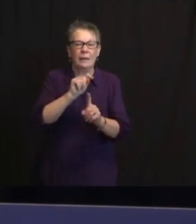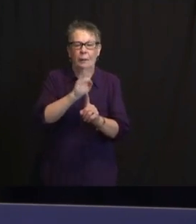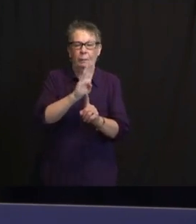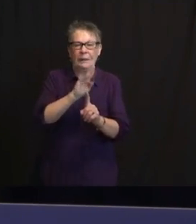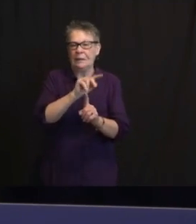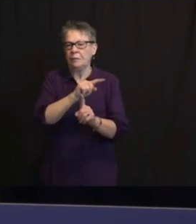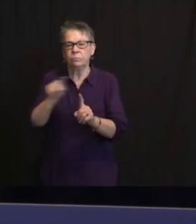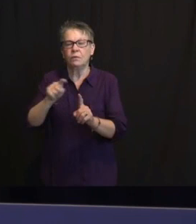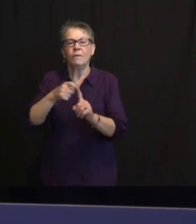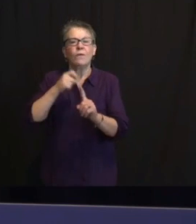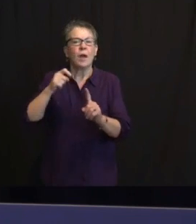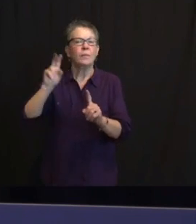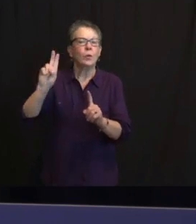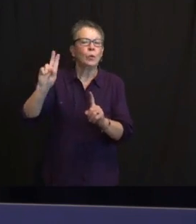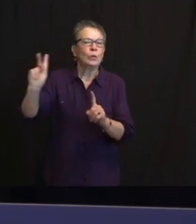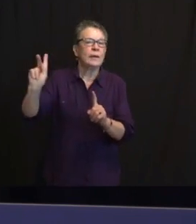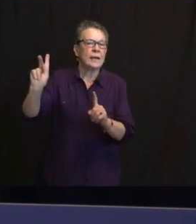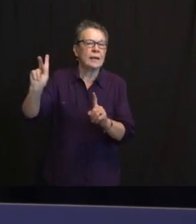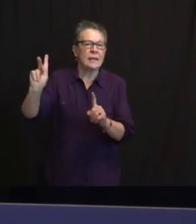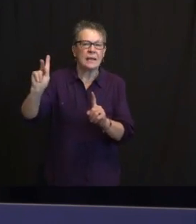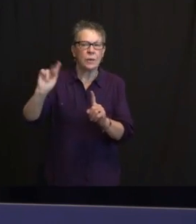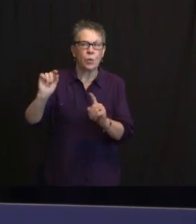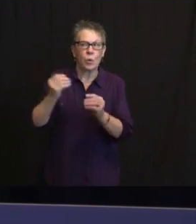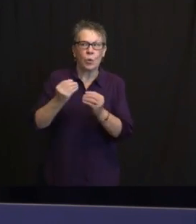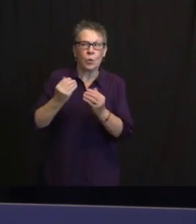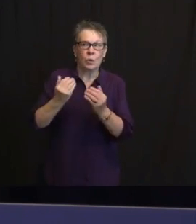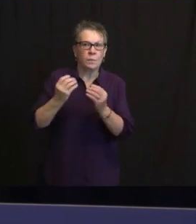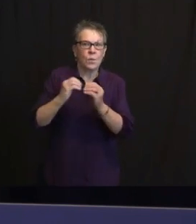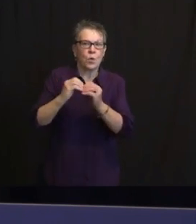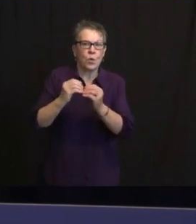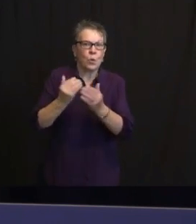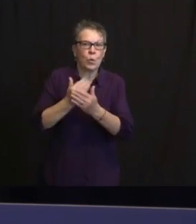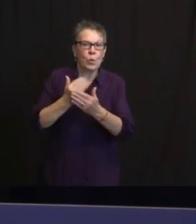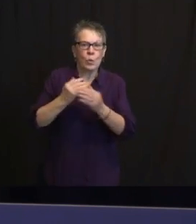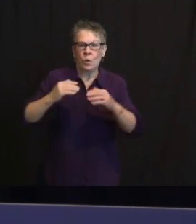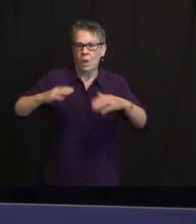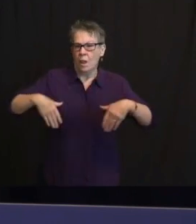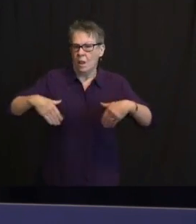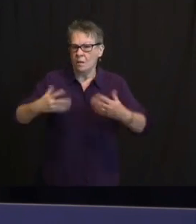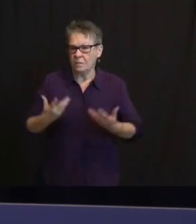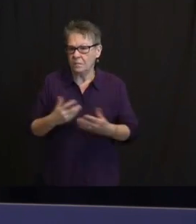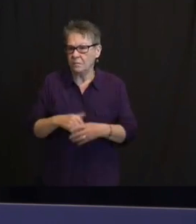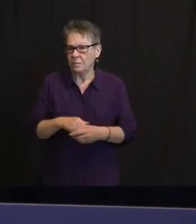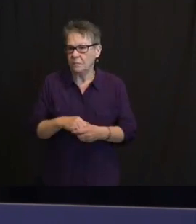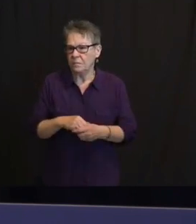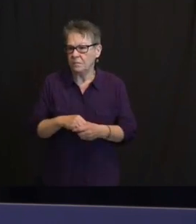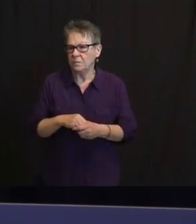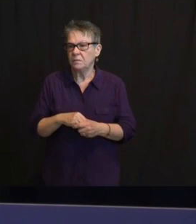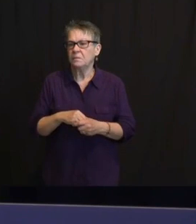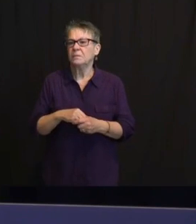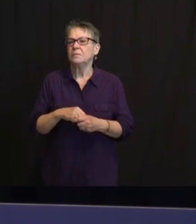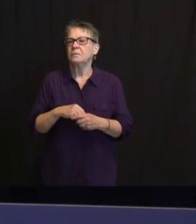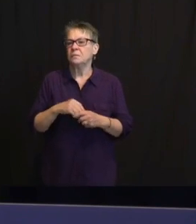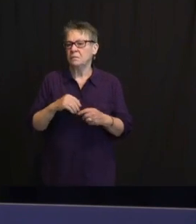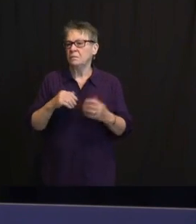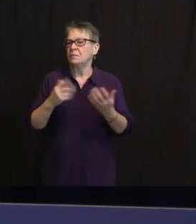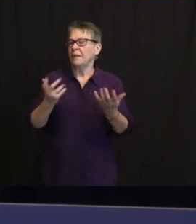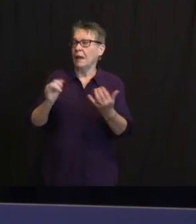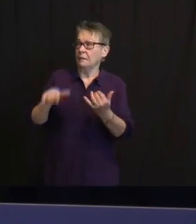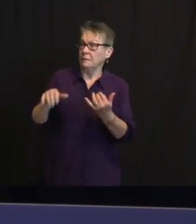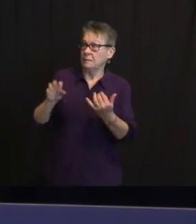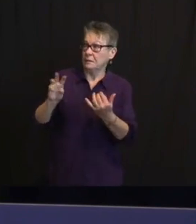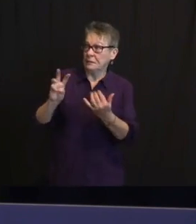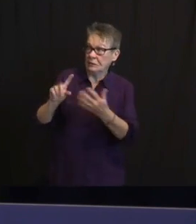REPORTS OF THIS VARIANT IN THE STATE AT THIS POINT IN TIME. THE GOVERNOR REVIEWED THE NEW CASES AND DEATHS.